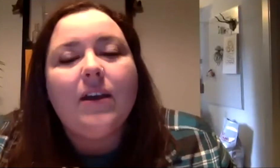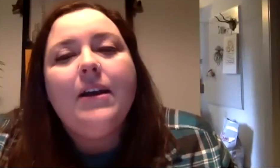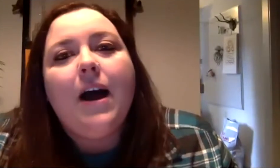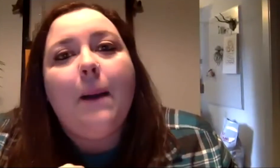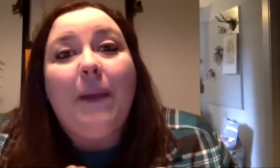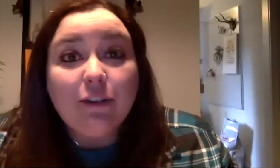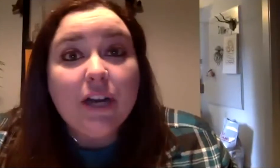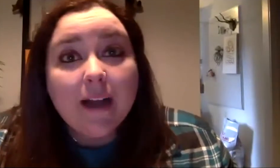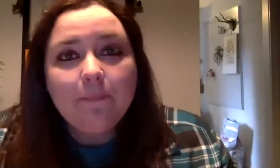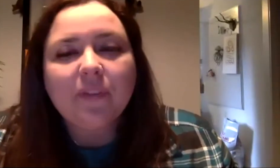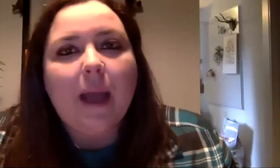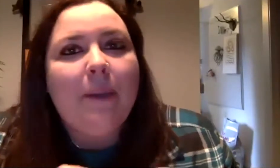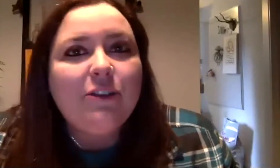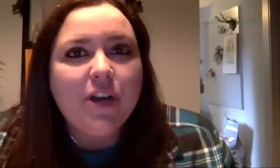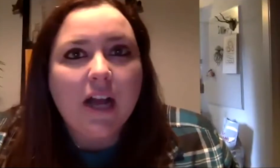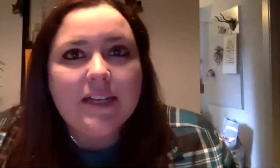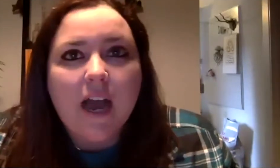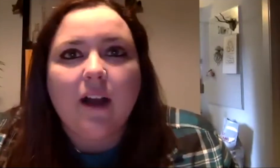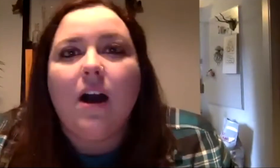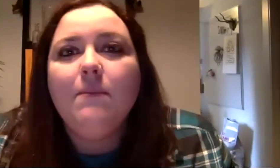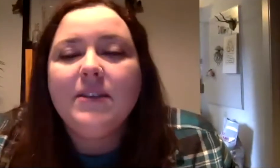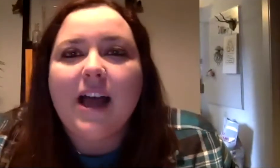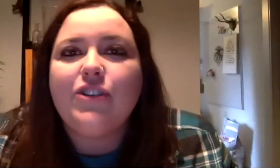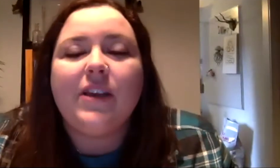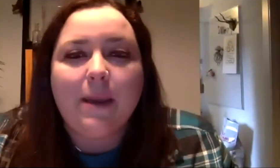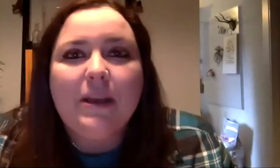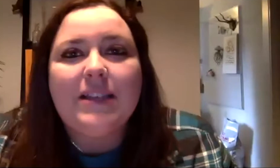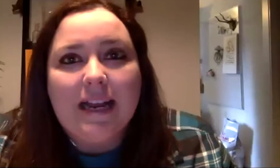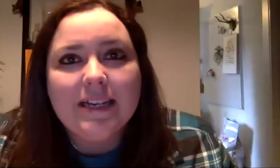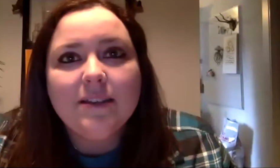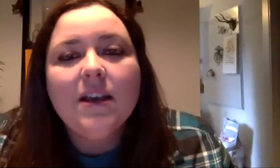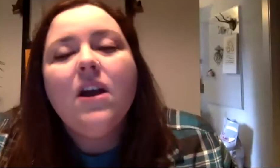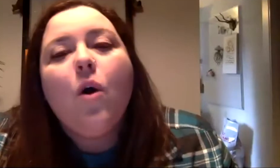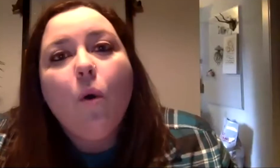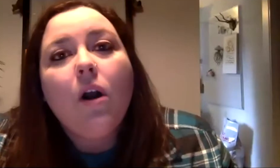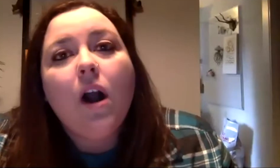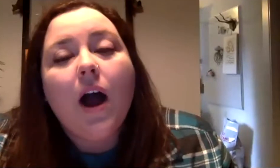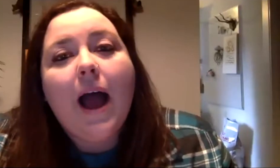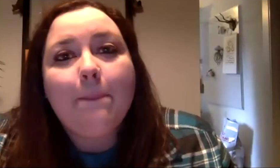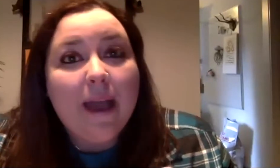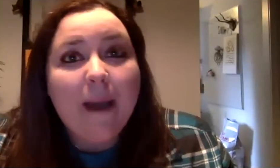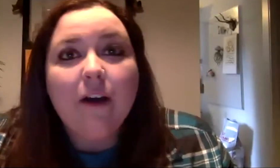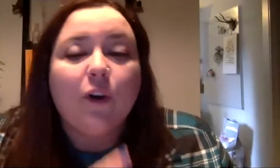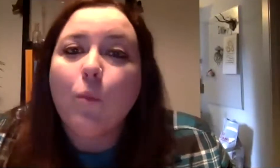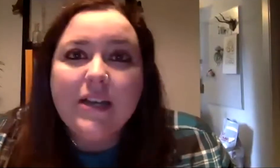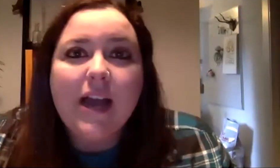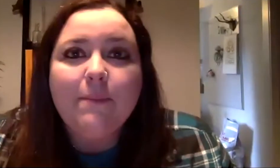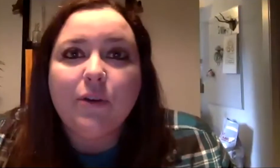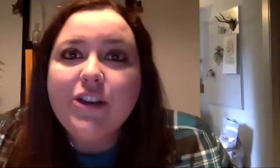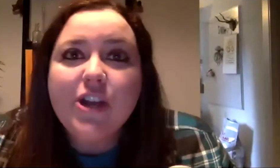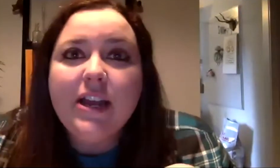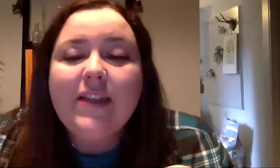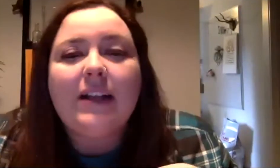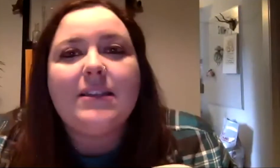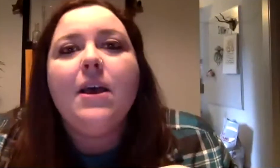via Patreon at patreon.com slash Skype a Scientist or at PayPal for a one-time